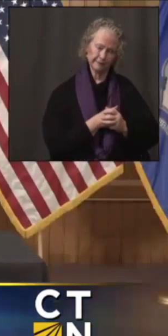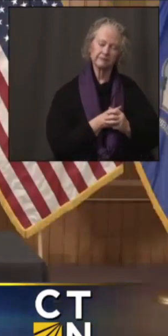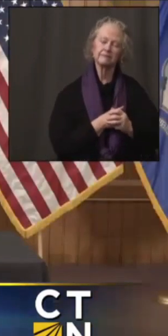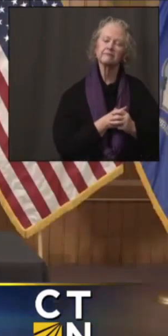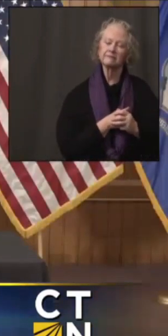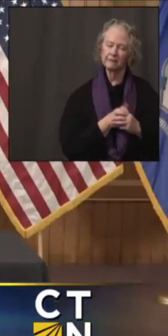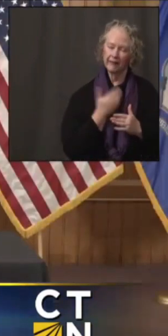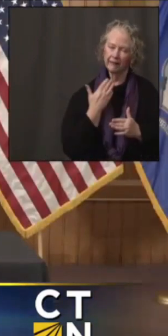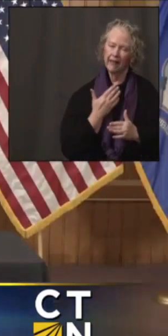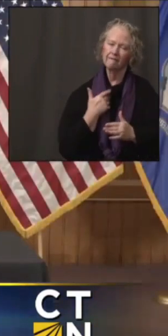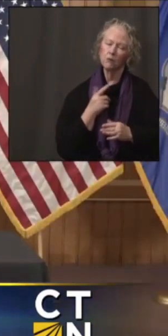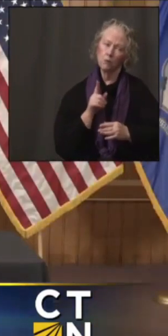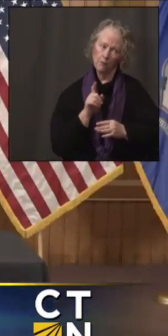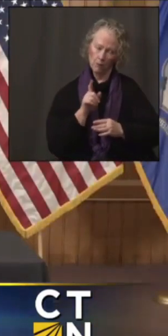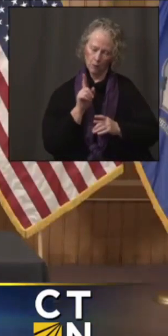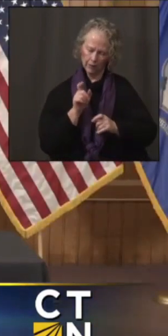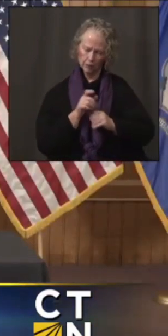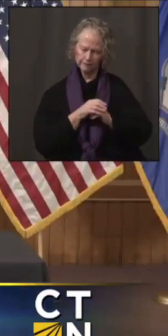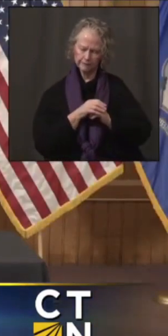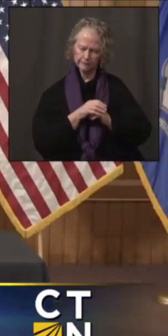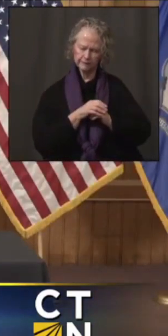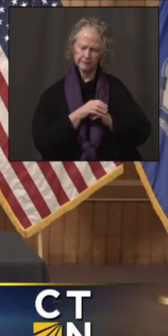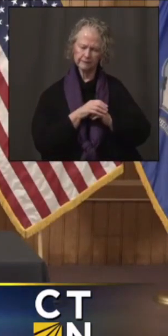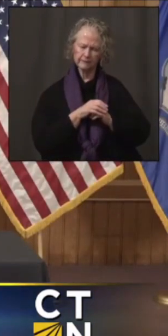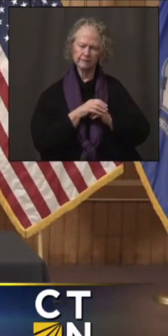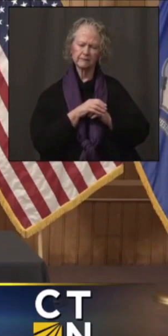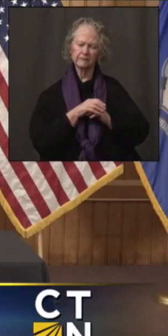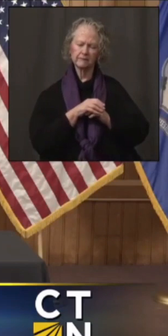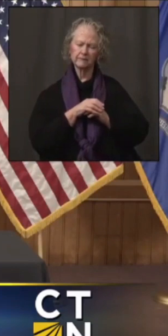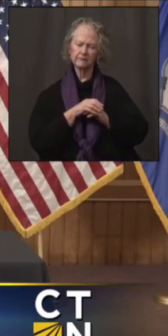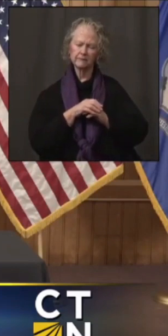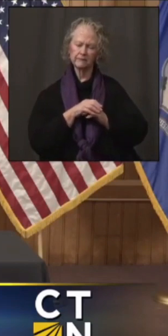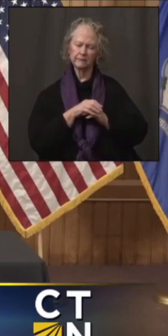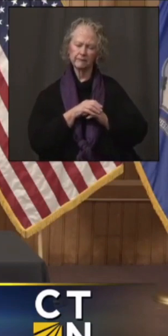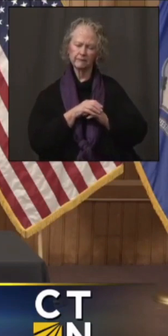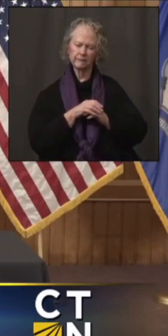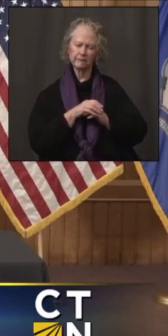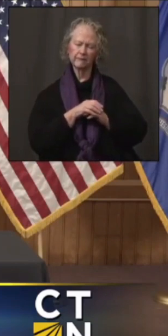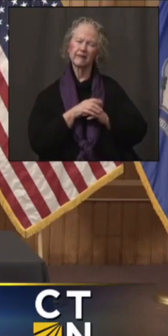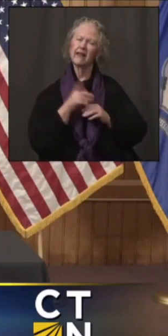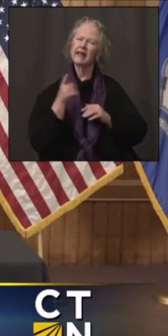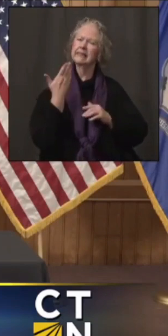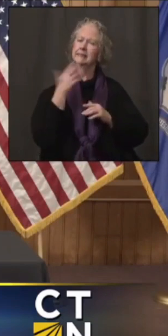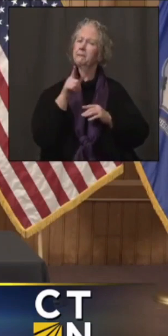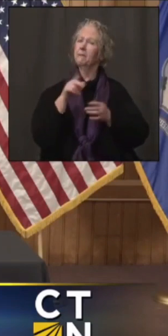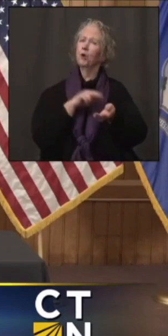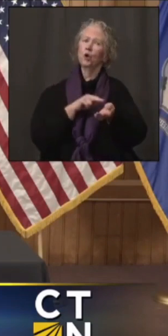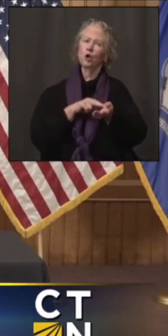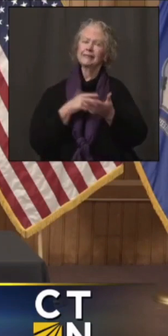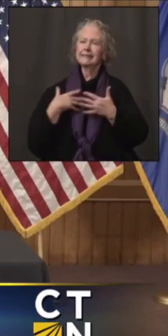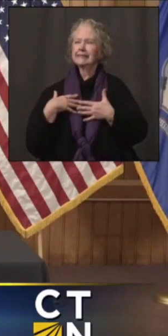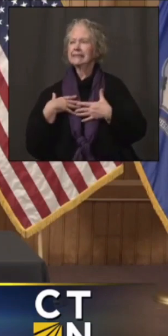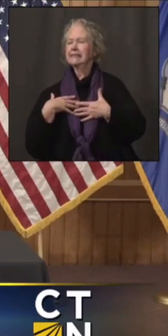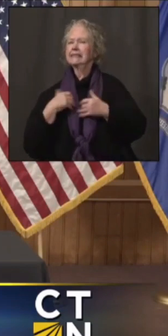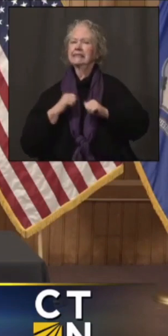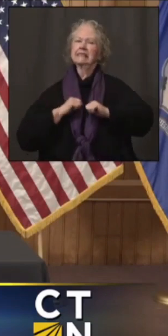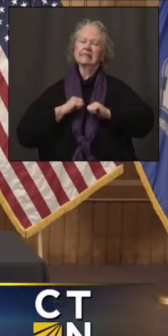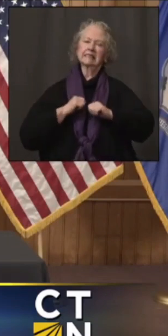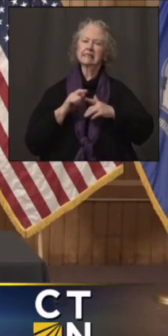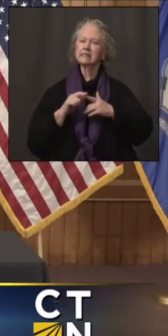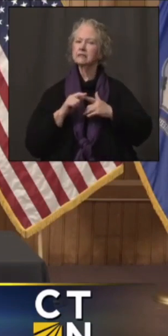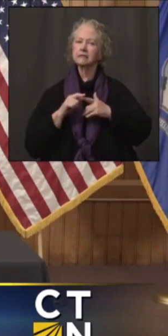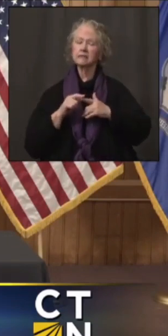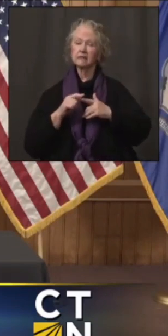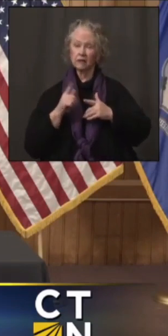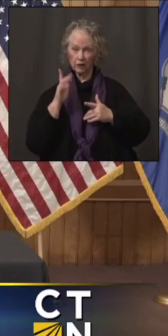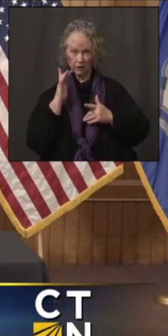Thanks. then I had one more, um, with, uh, the hesitancy for, uh, nursing staff that's been reported. Do you think there's going to be more